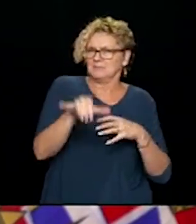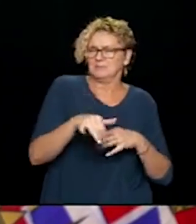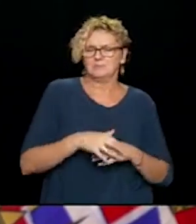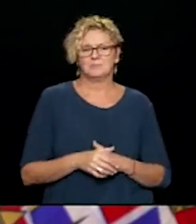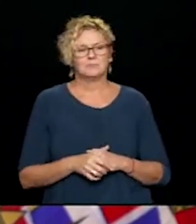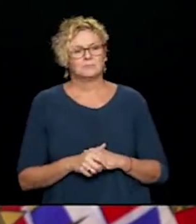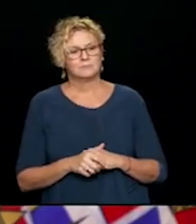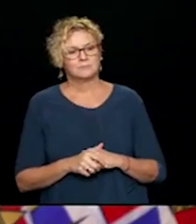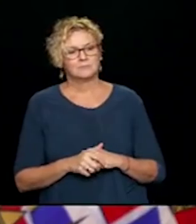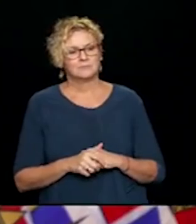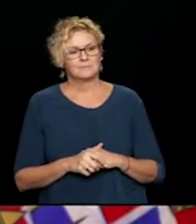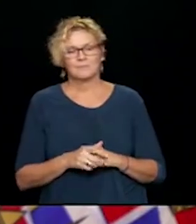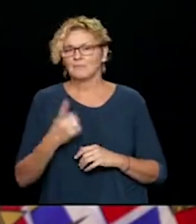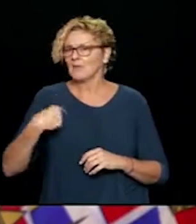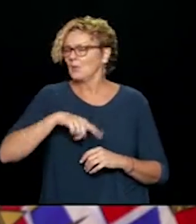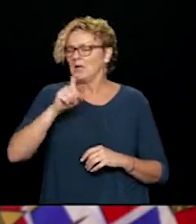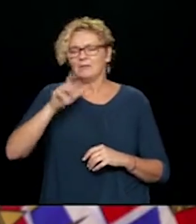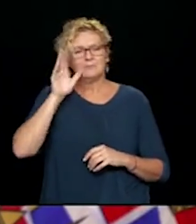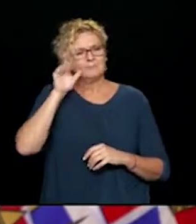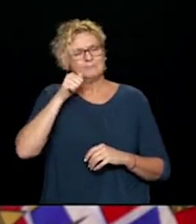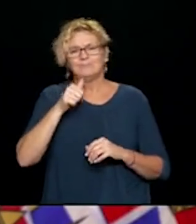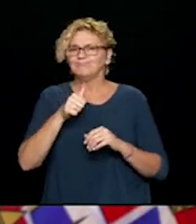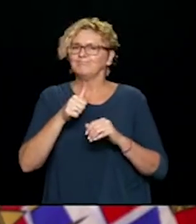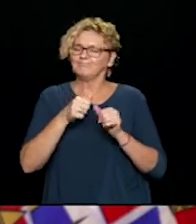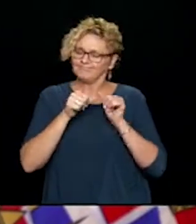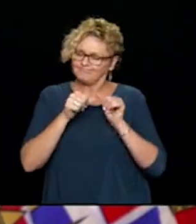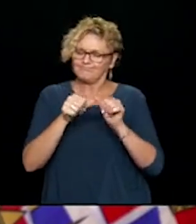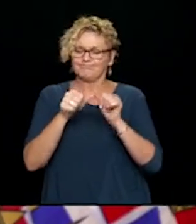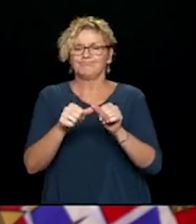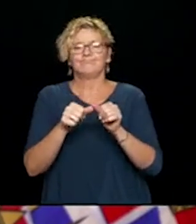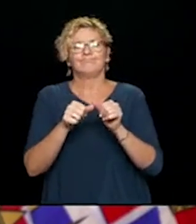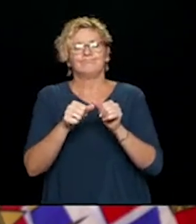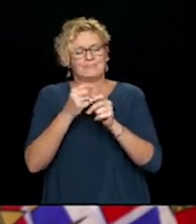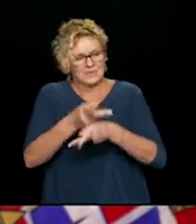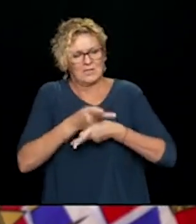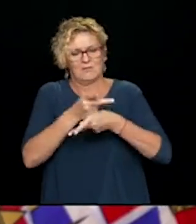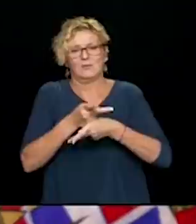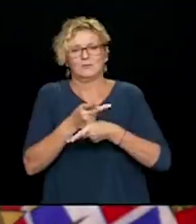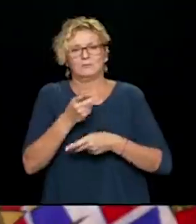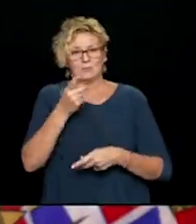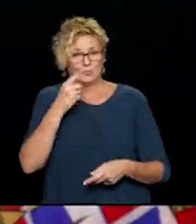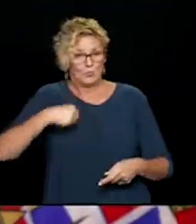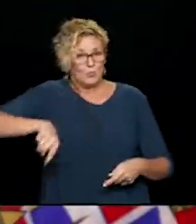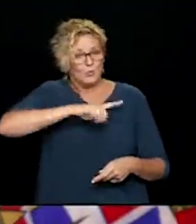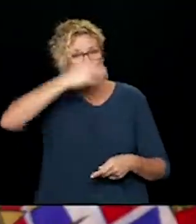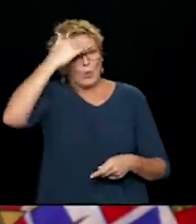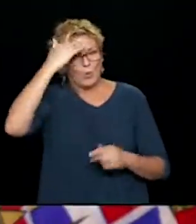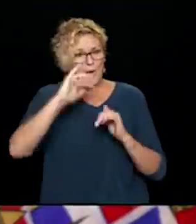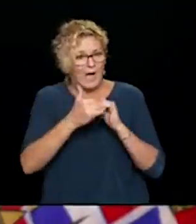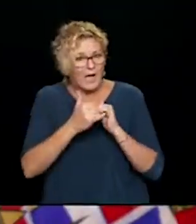We need to set these routines now so that we can carry ourselves through whatever comes up in the coming weeks and months.